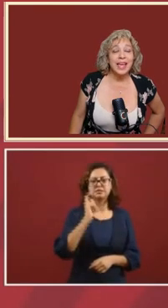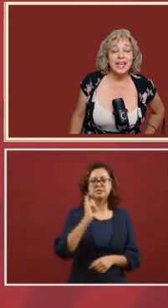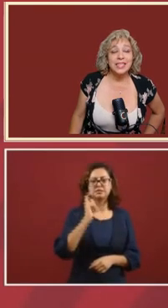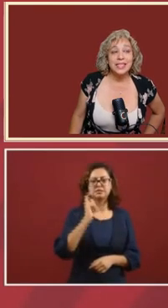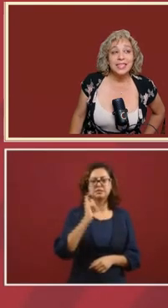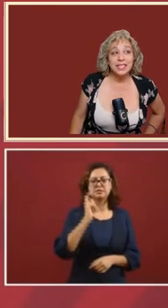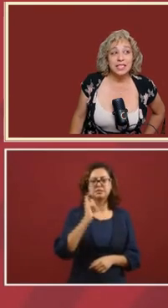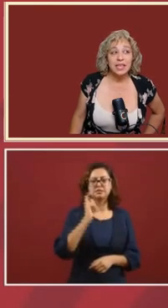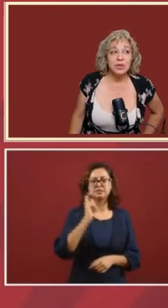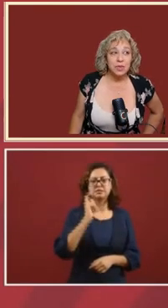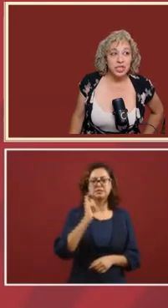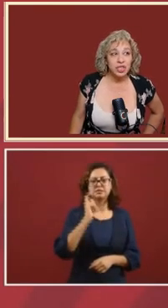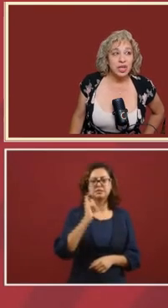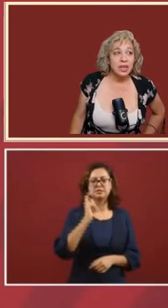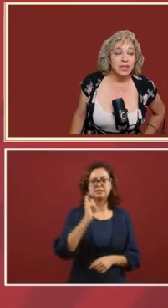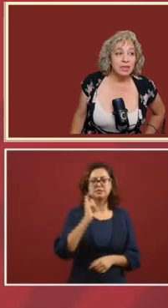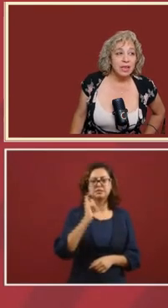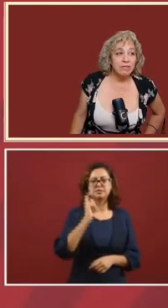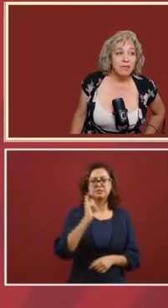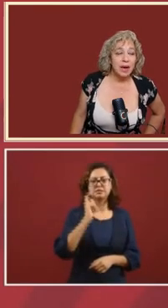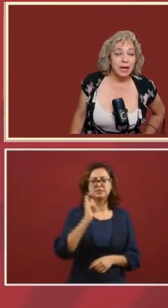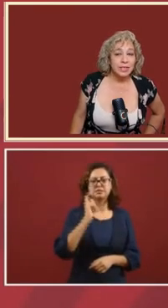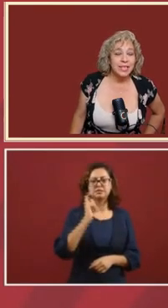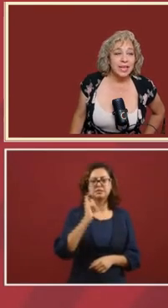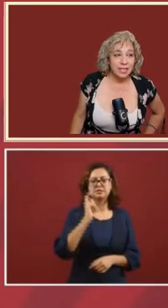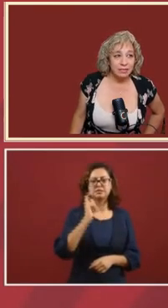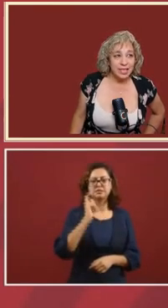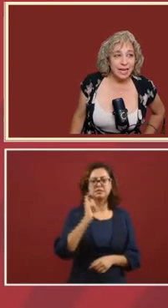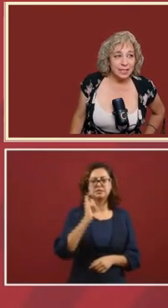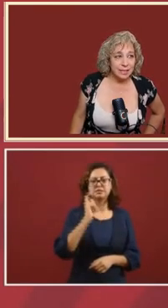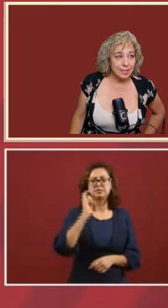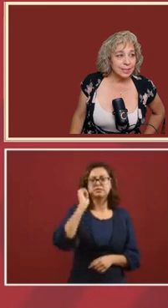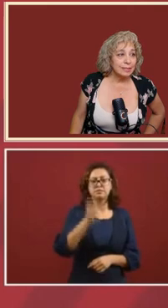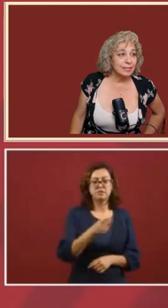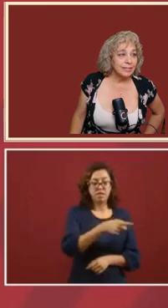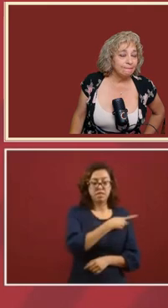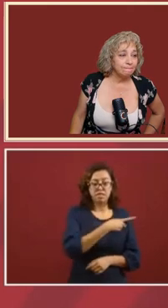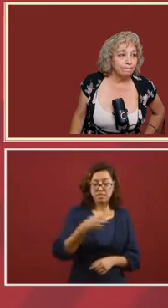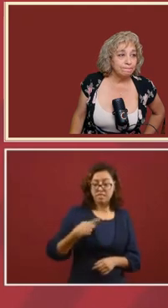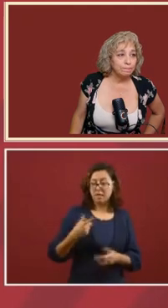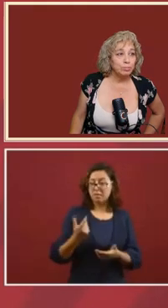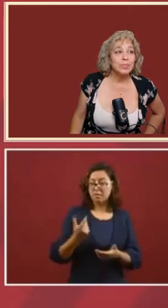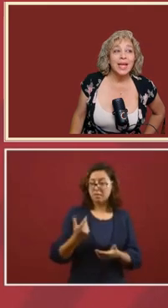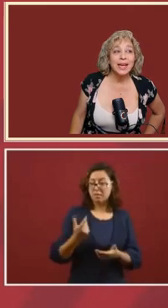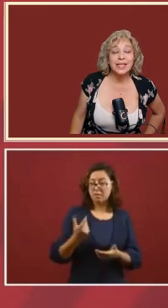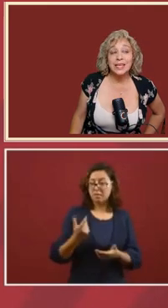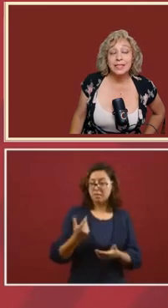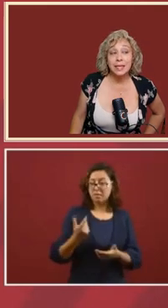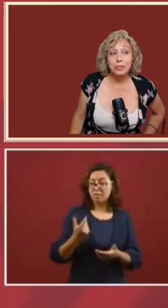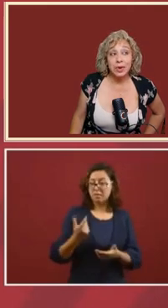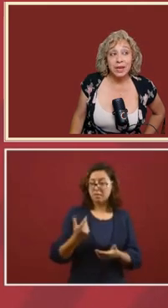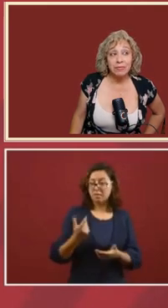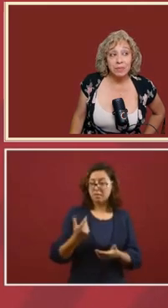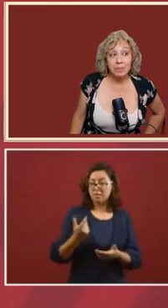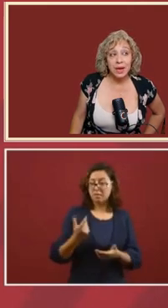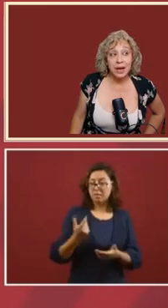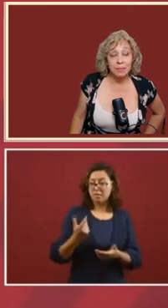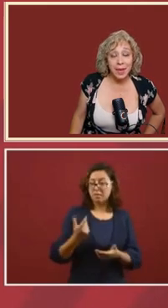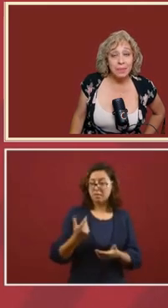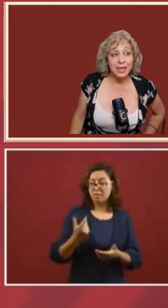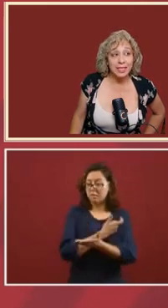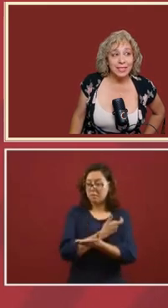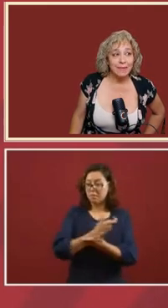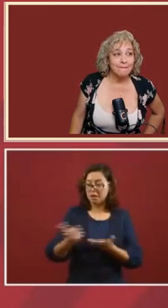And it does extinguish the debt of taxes. And it does liberate from